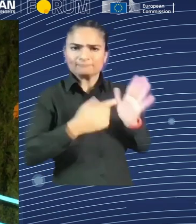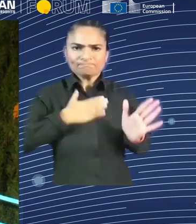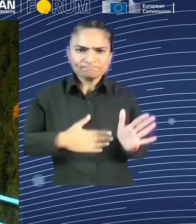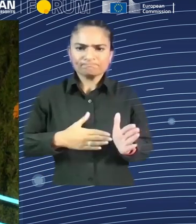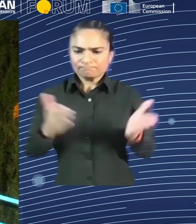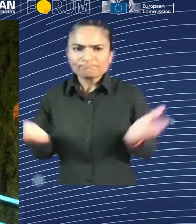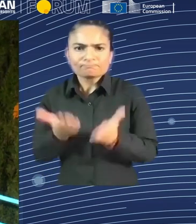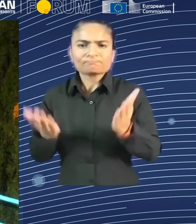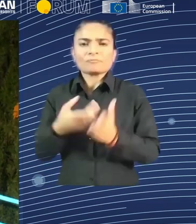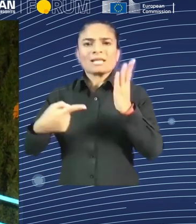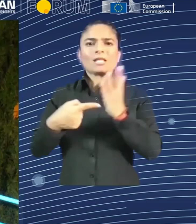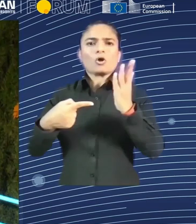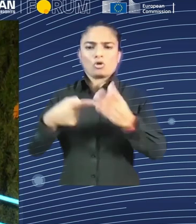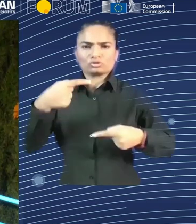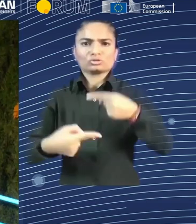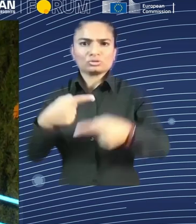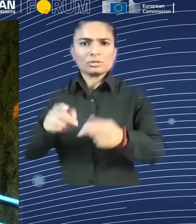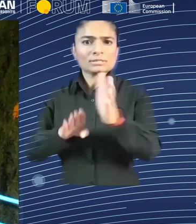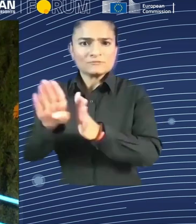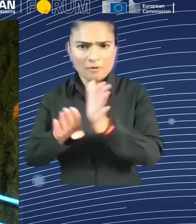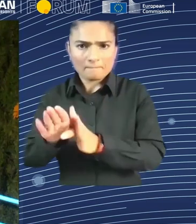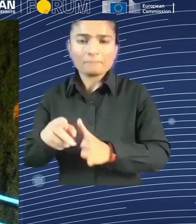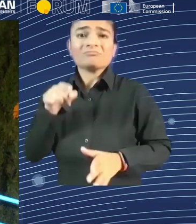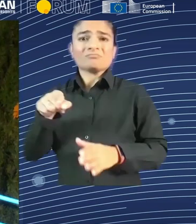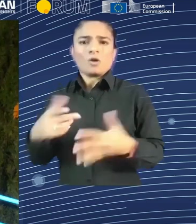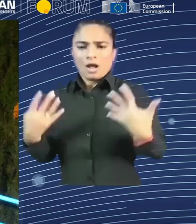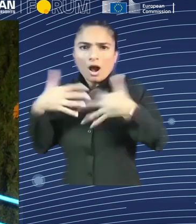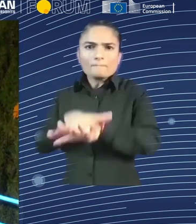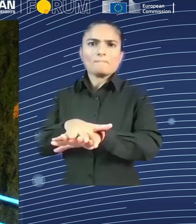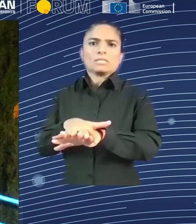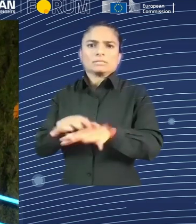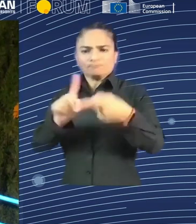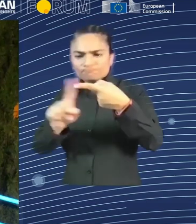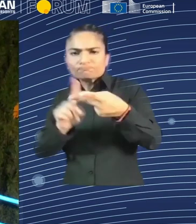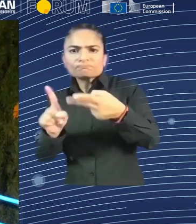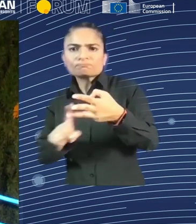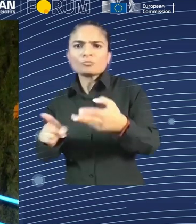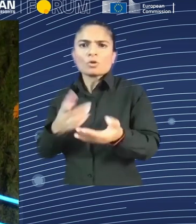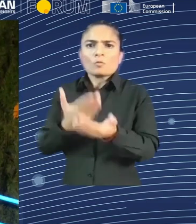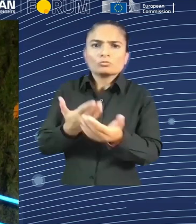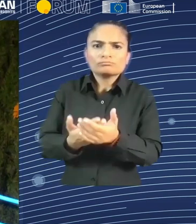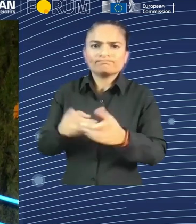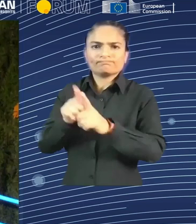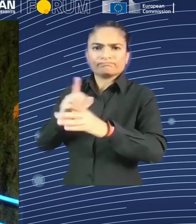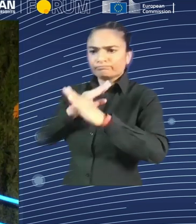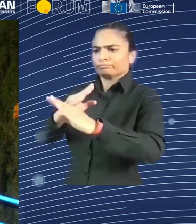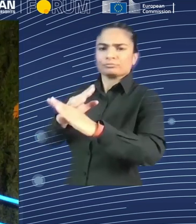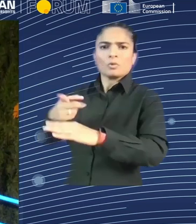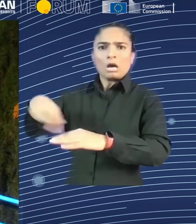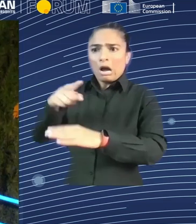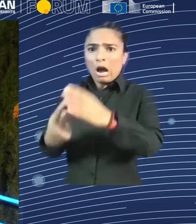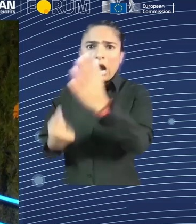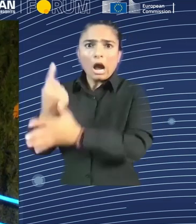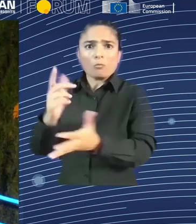potential harm or if they put effort in empowering citizens and workers, for example, fostering their skills